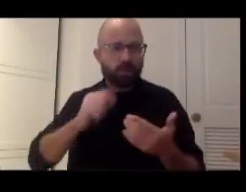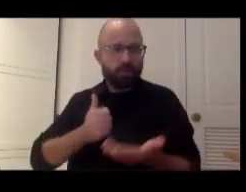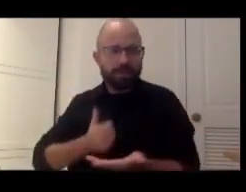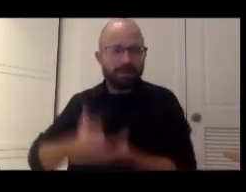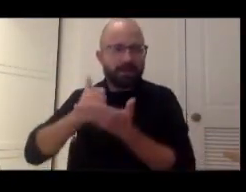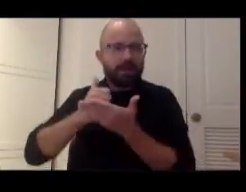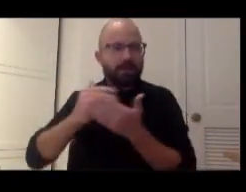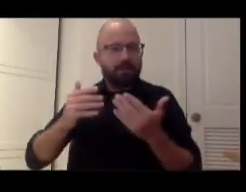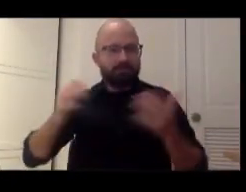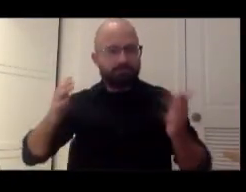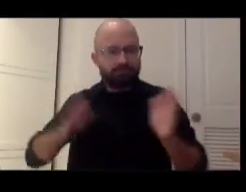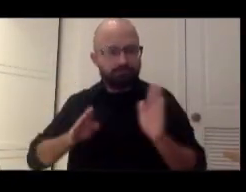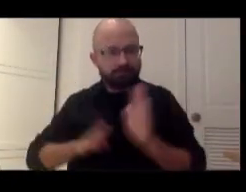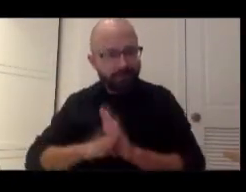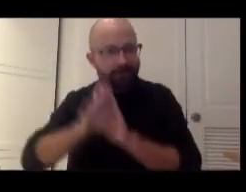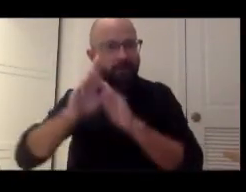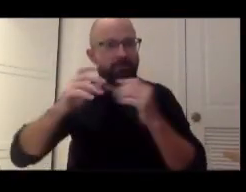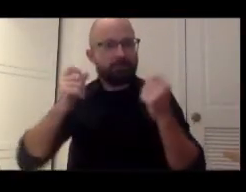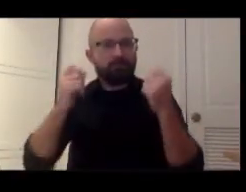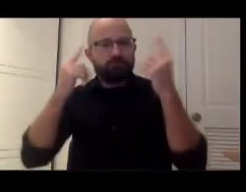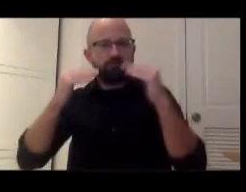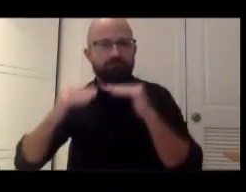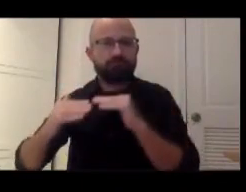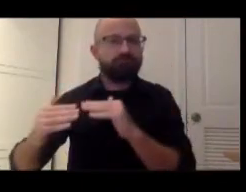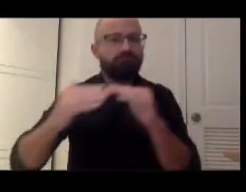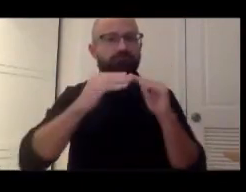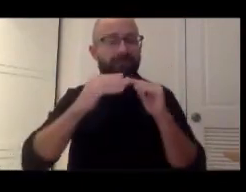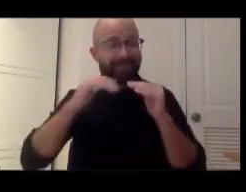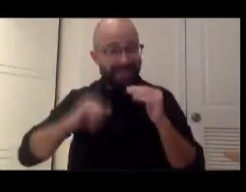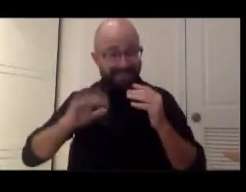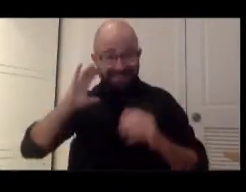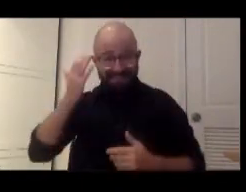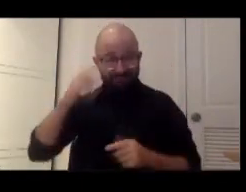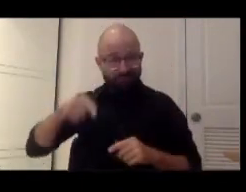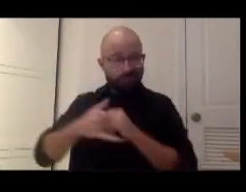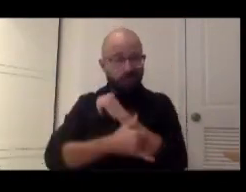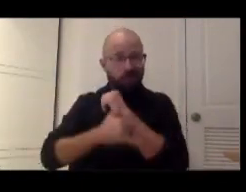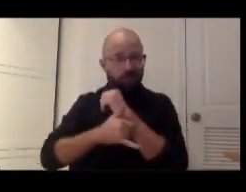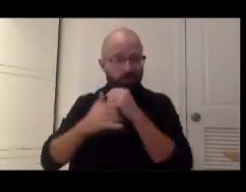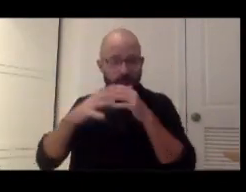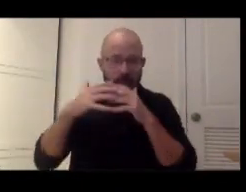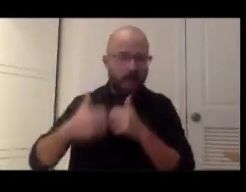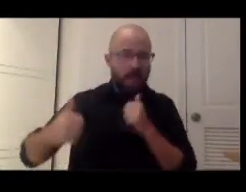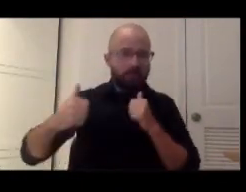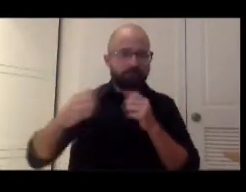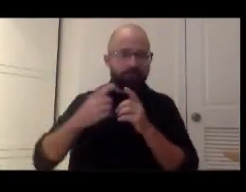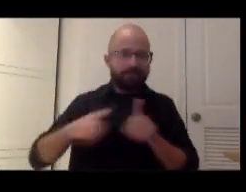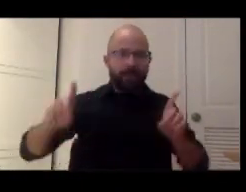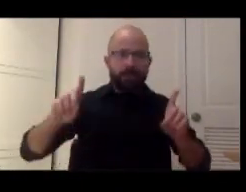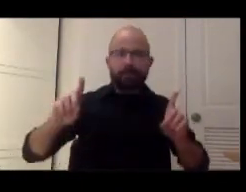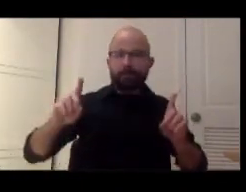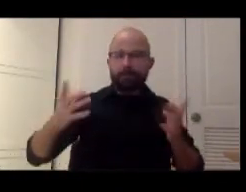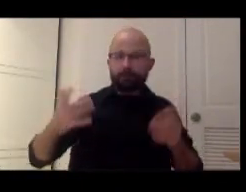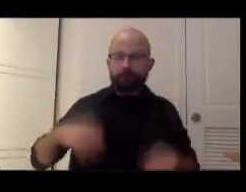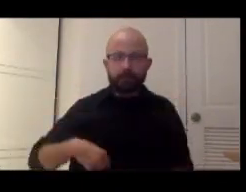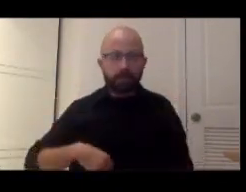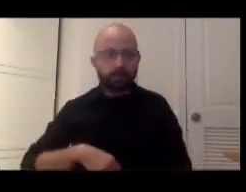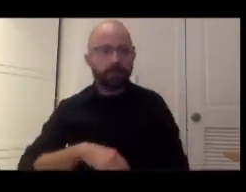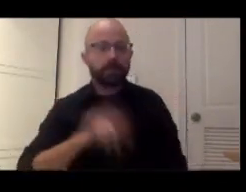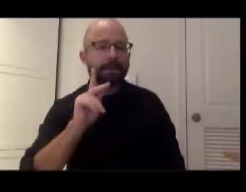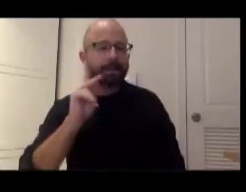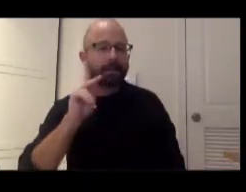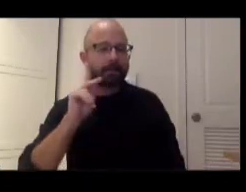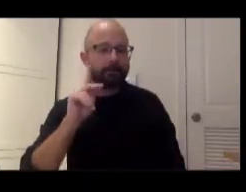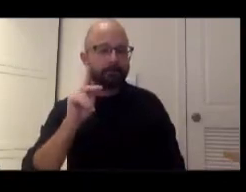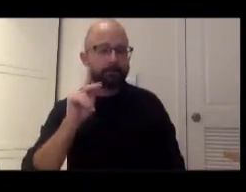that seems to be terribly divided right now? Well, thanks a lot, Kevin. It is a big question. But I think it's